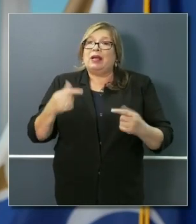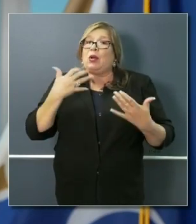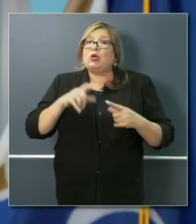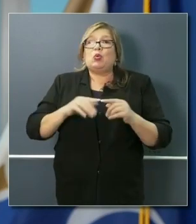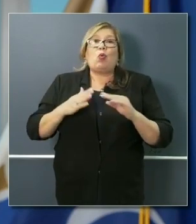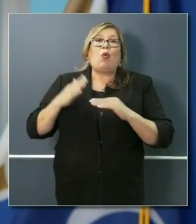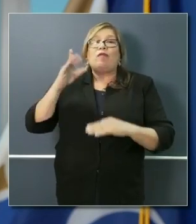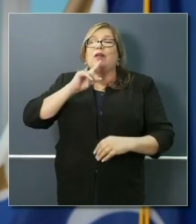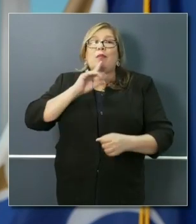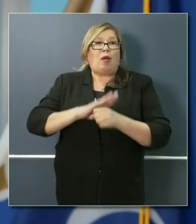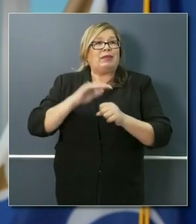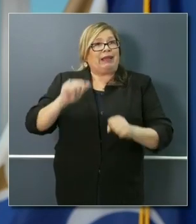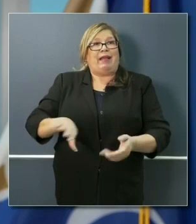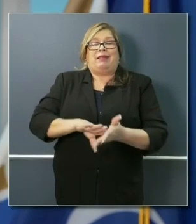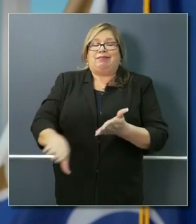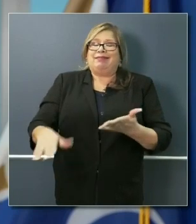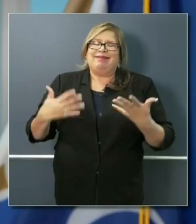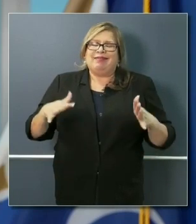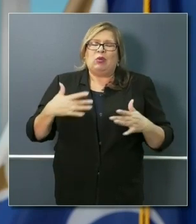overpromise in this space.